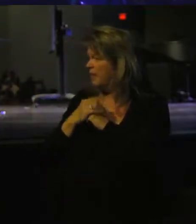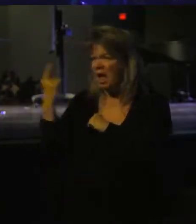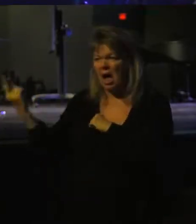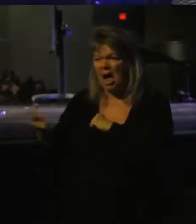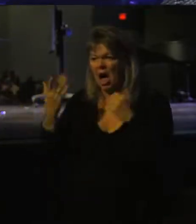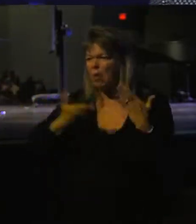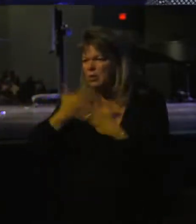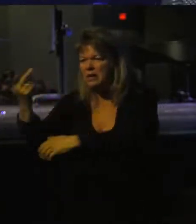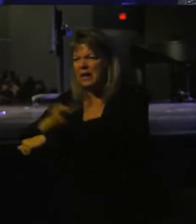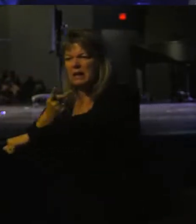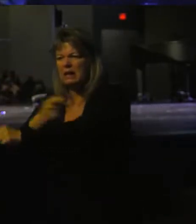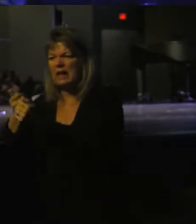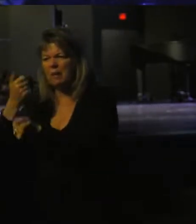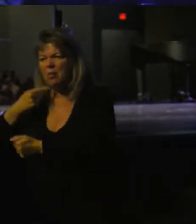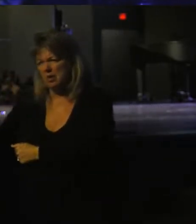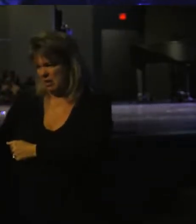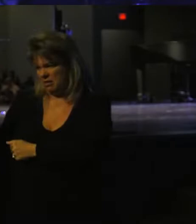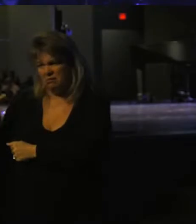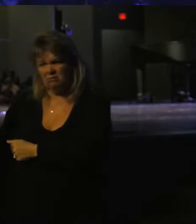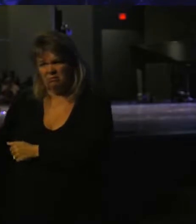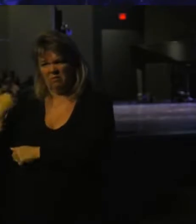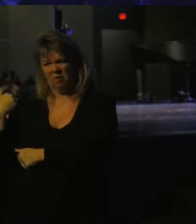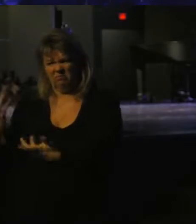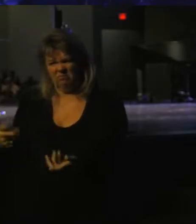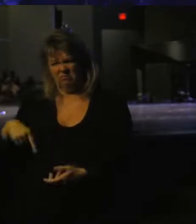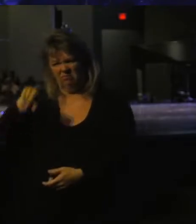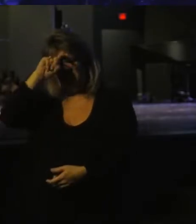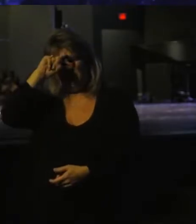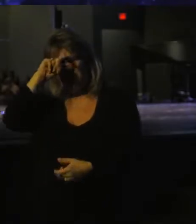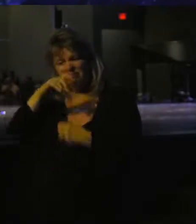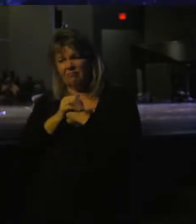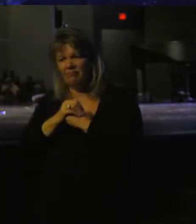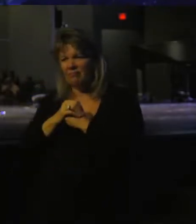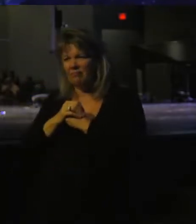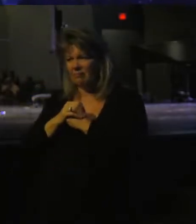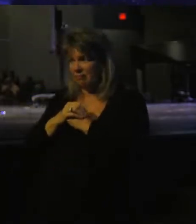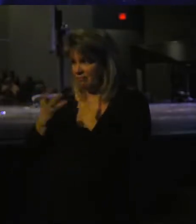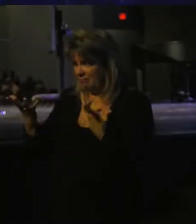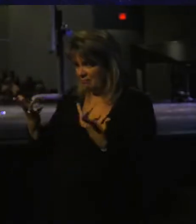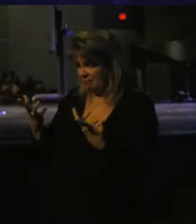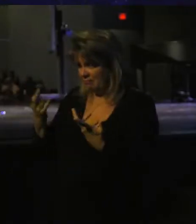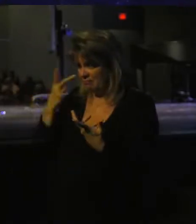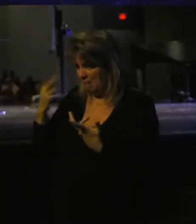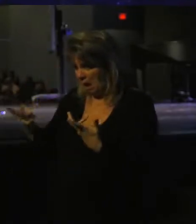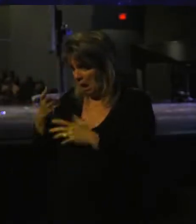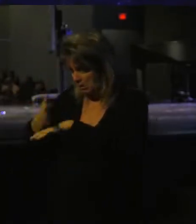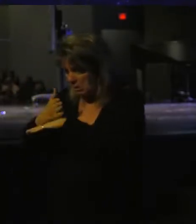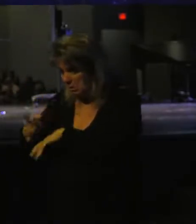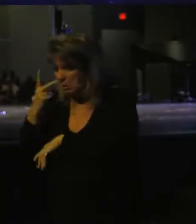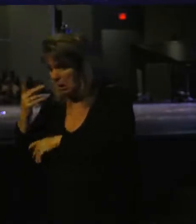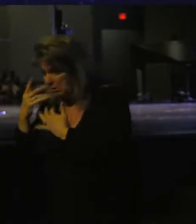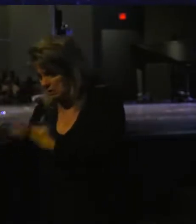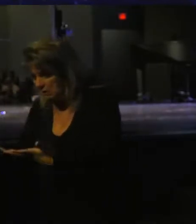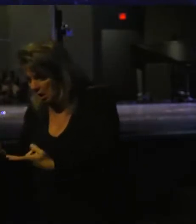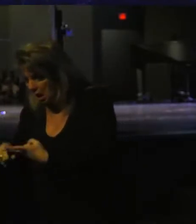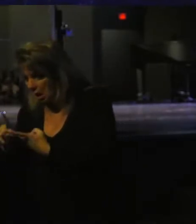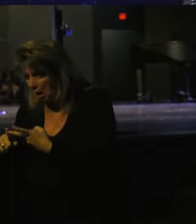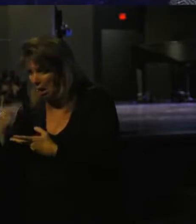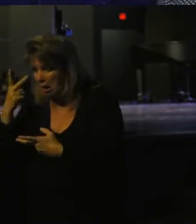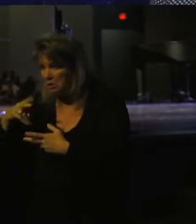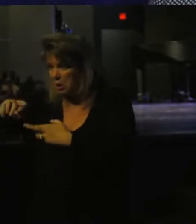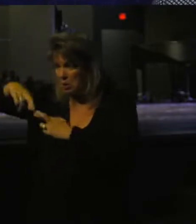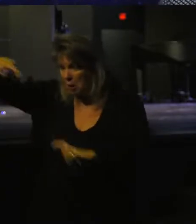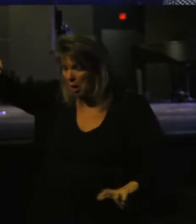we've always taken a lamb with us. Correct me if I'm wrong, Dad, but I see the wood, I see the fire, I see the rope,